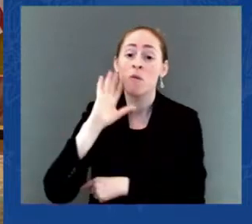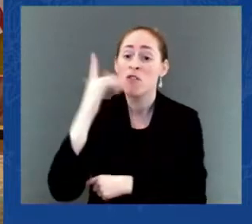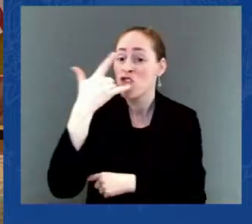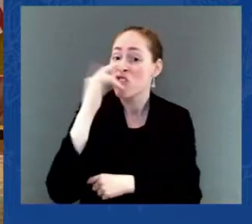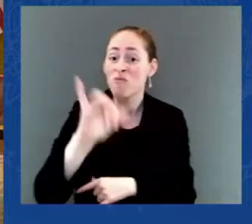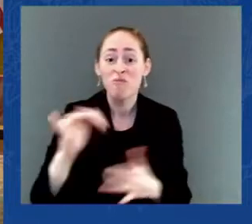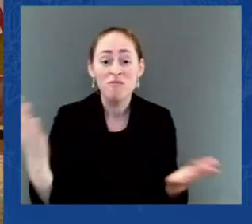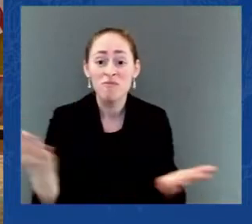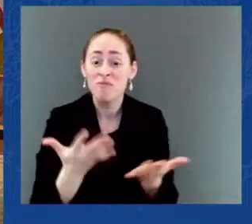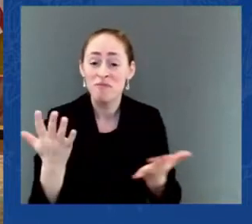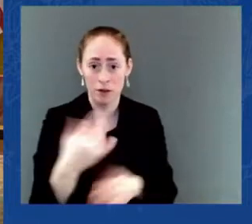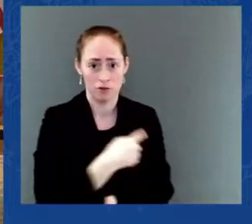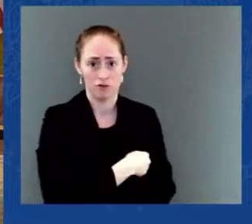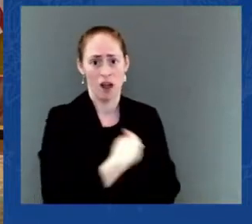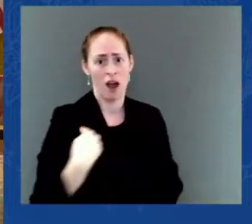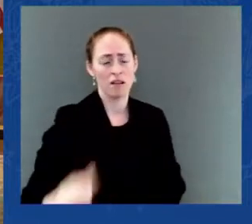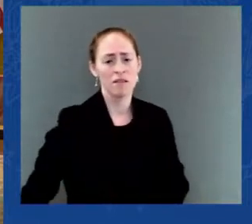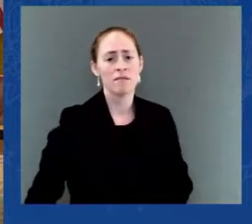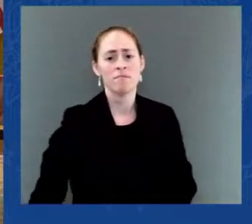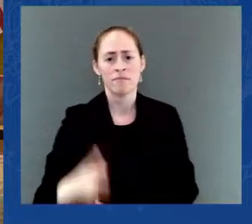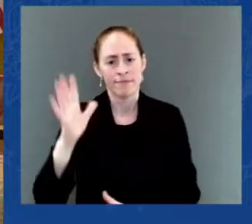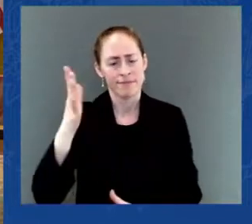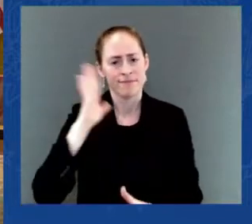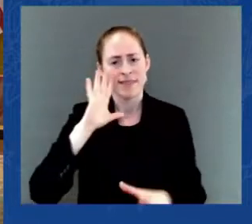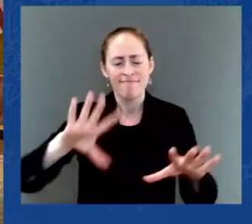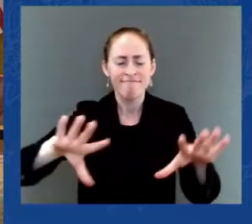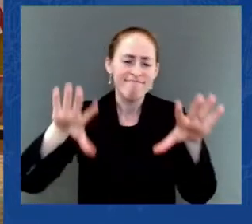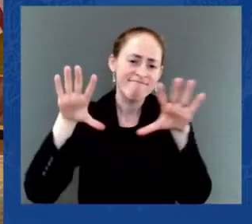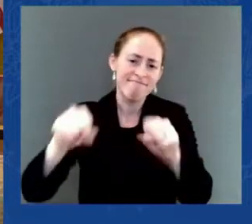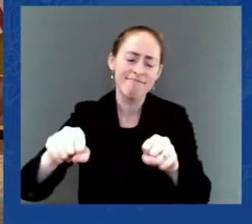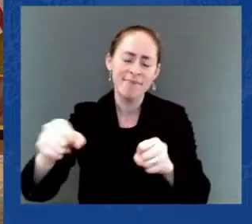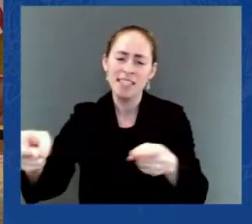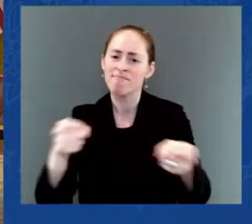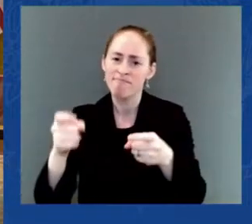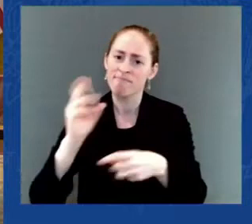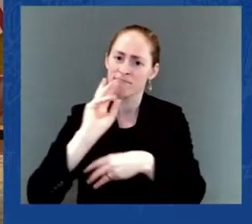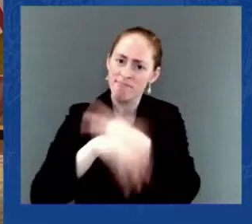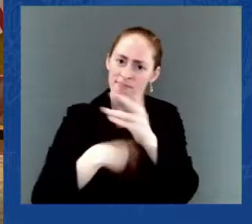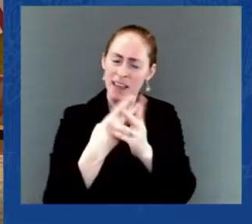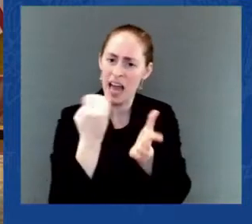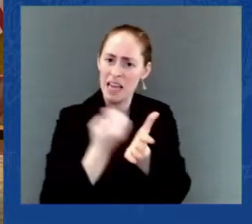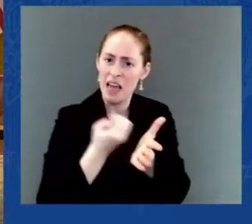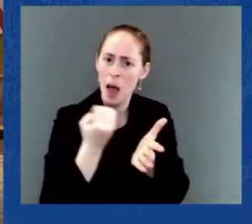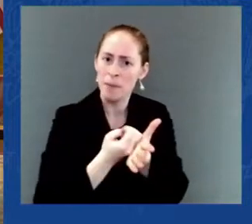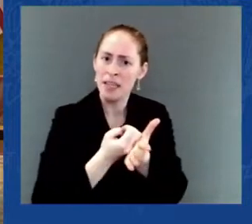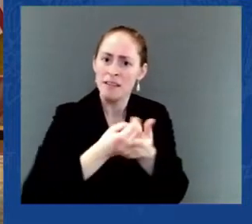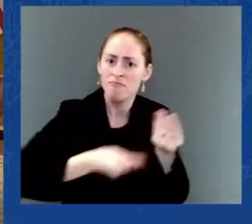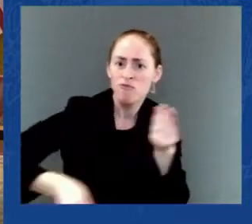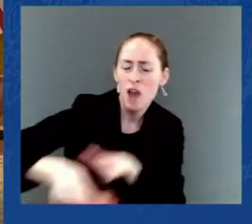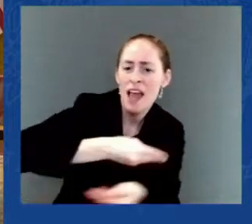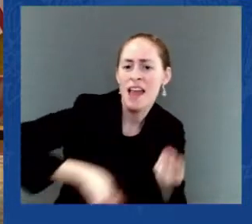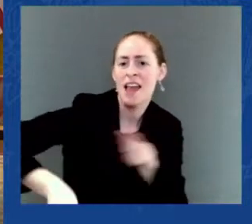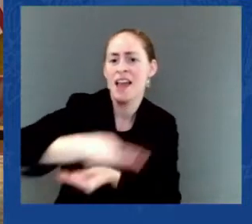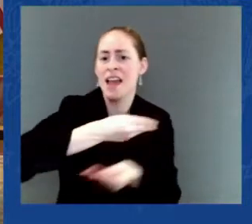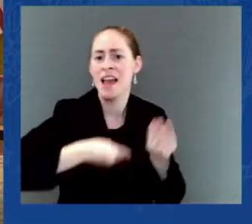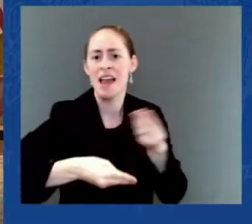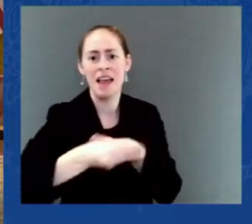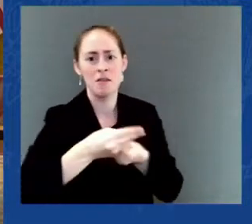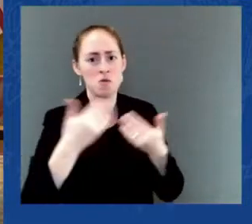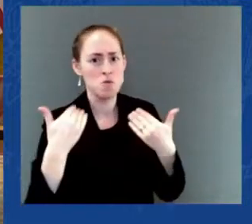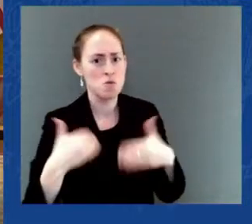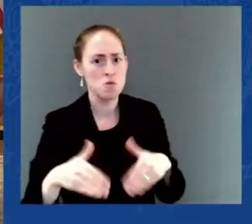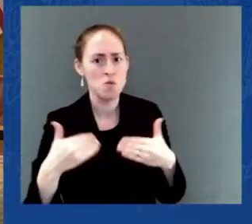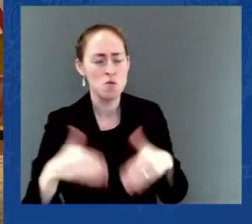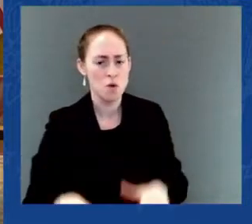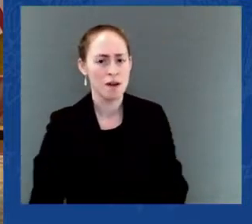of the world market. And United States, Mexico and Canada would remain with